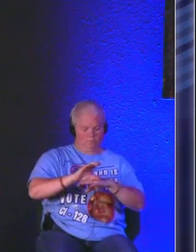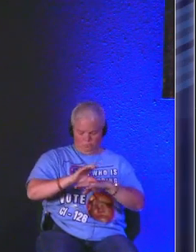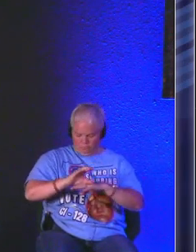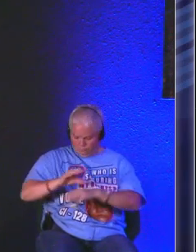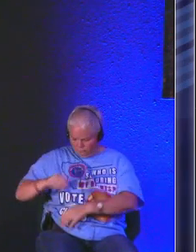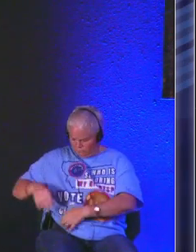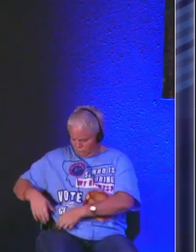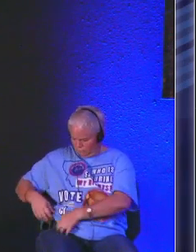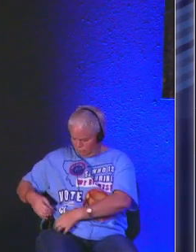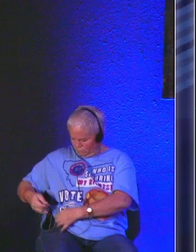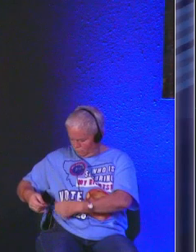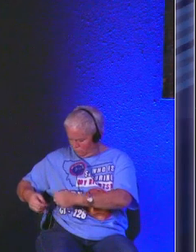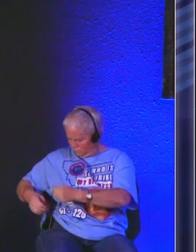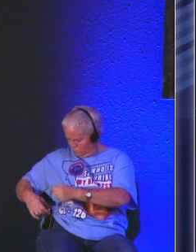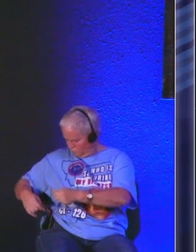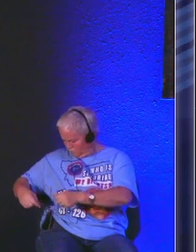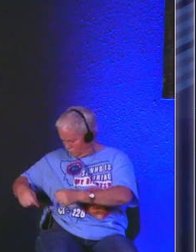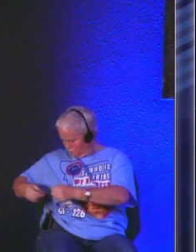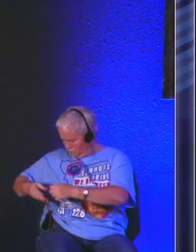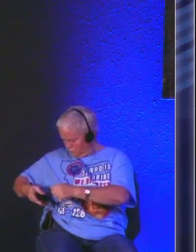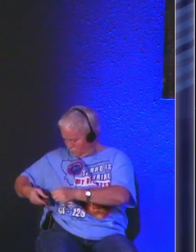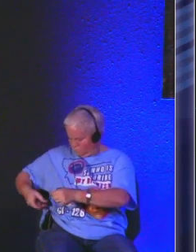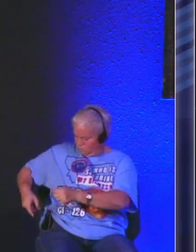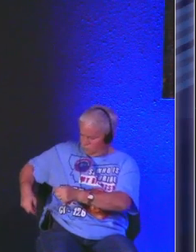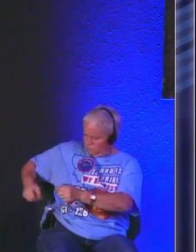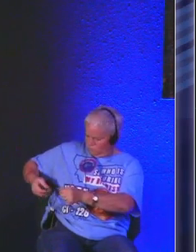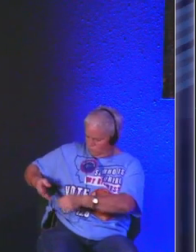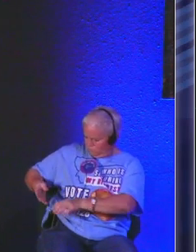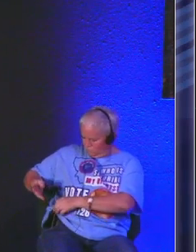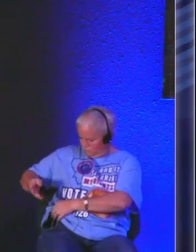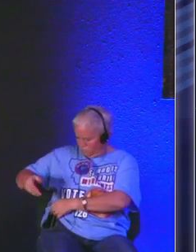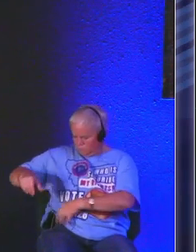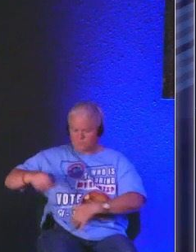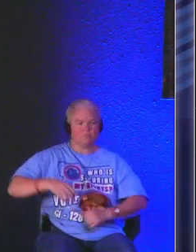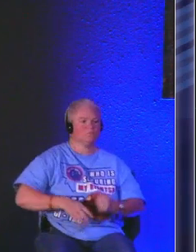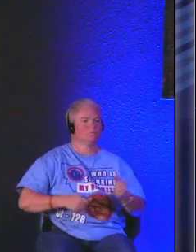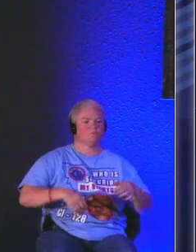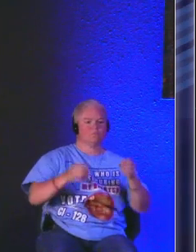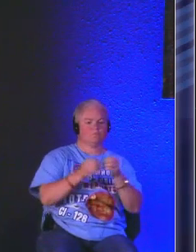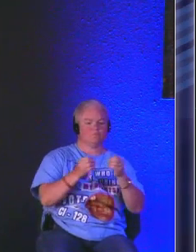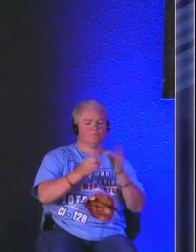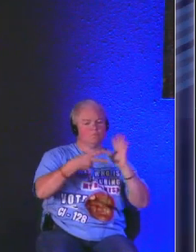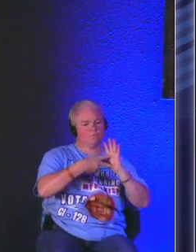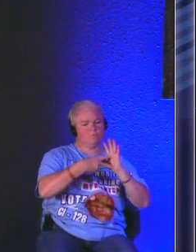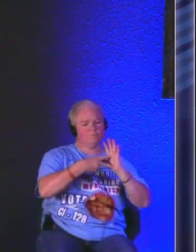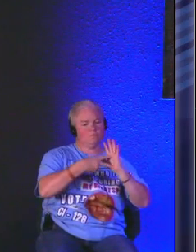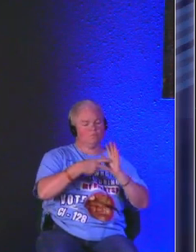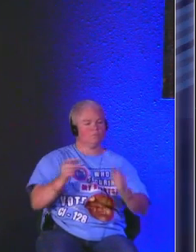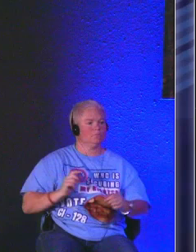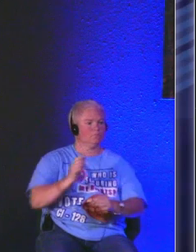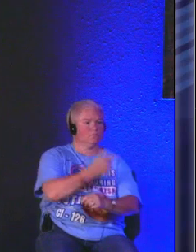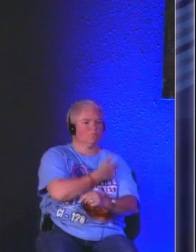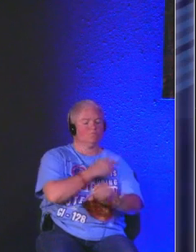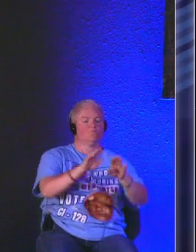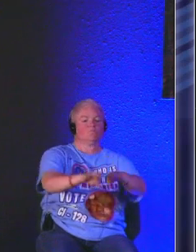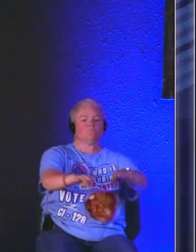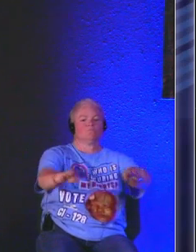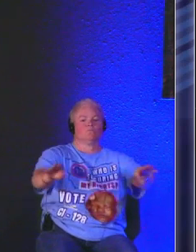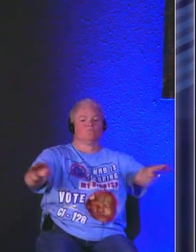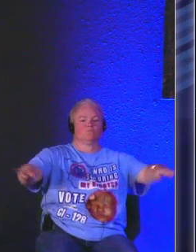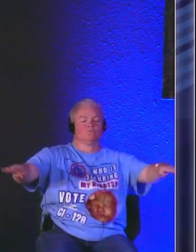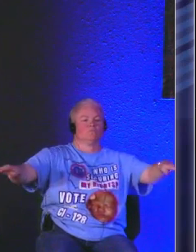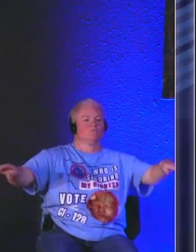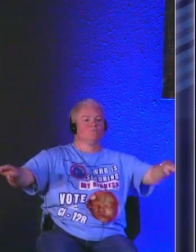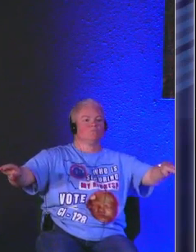just as you are um so thank you to to everyone you guys mean a lot to us kids